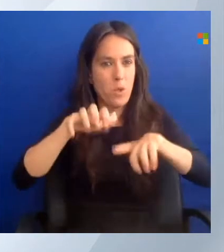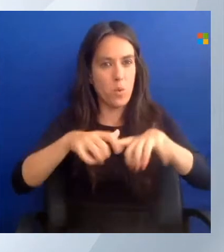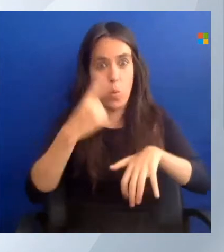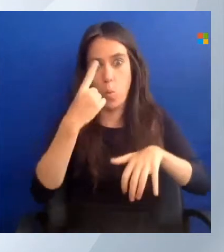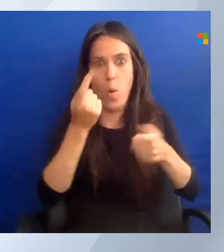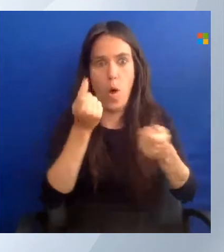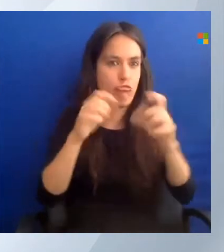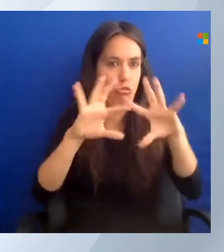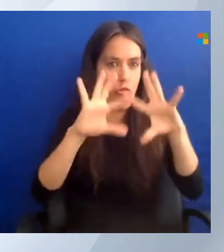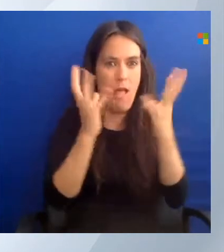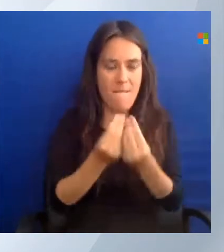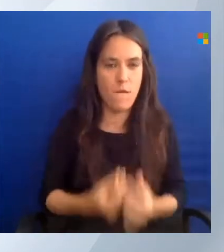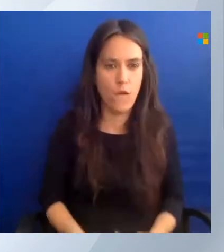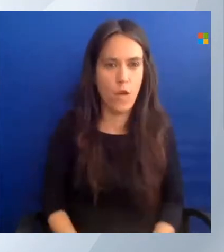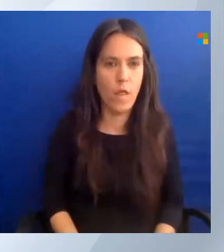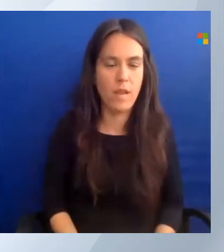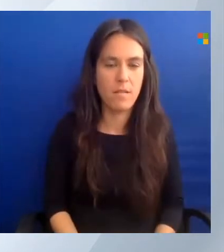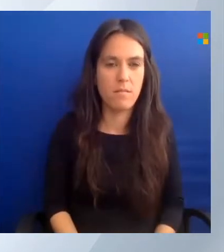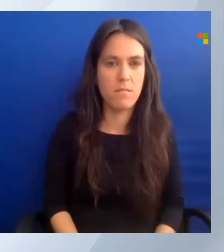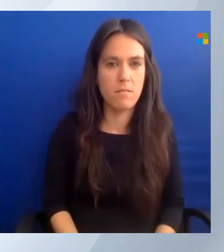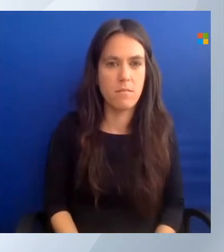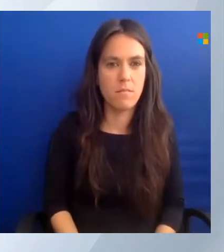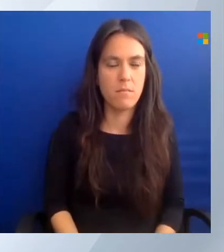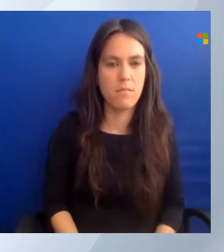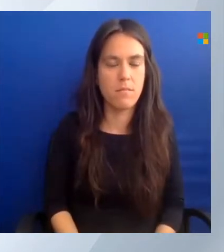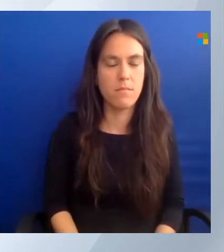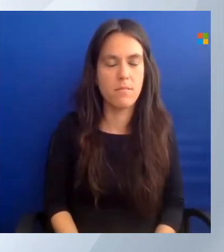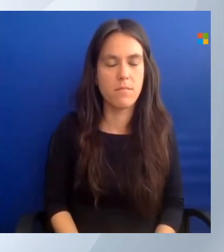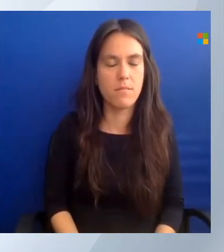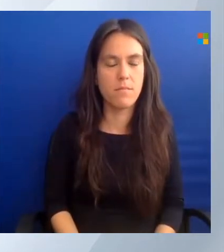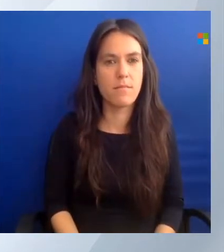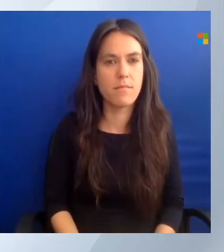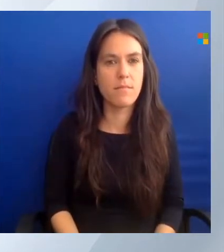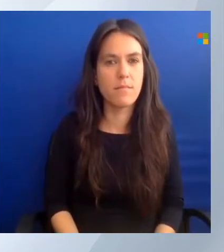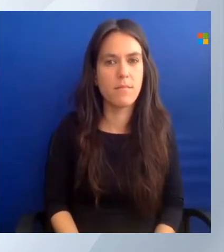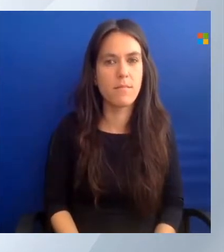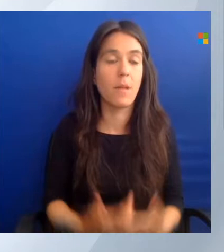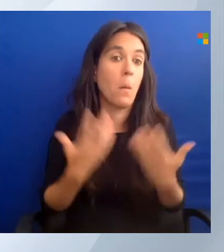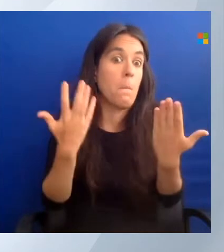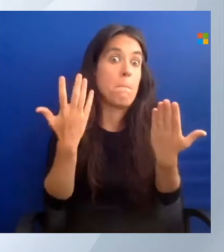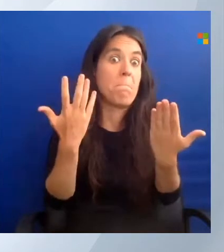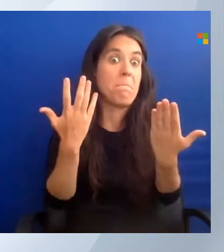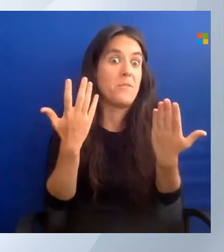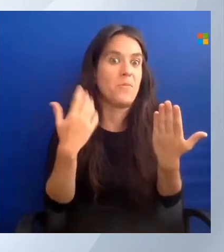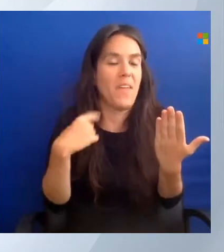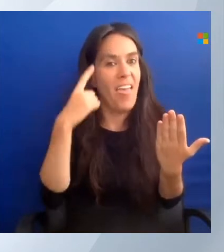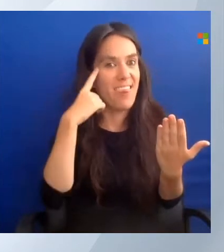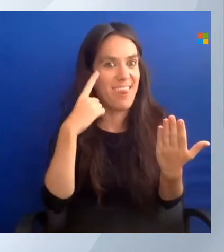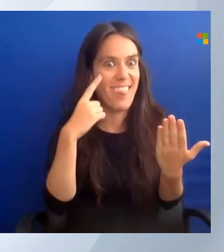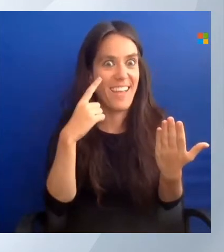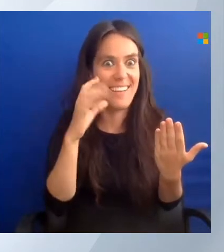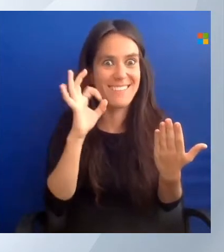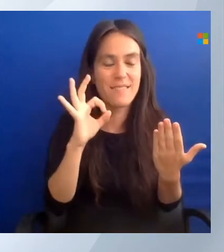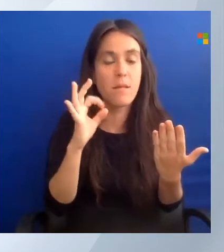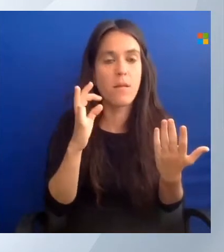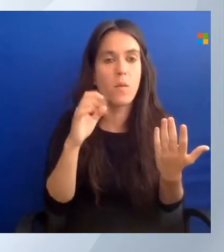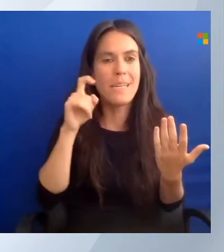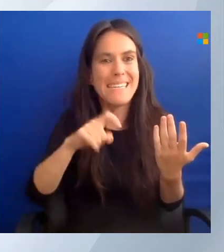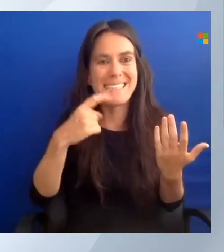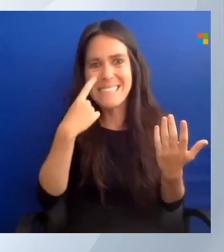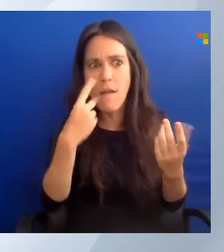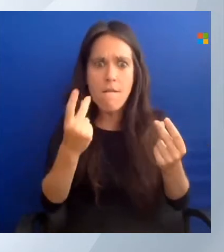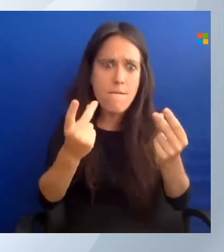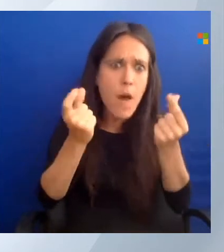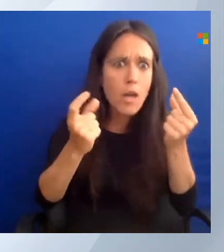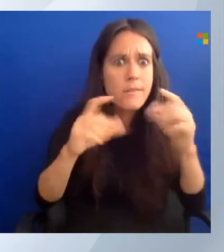I should log on to Azure on a Kiosk computer. But who knows what happens? Life happens. And you need to do something quickly. You can right